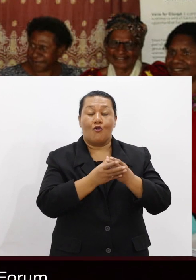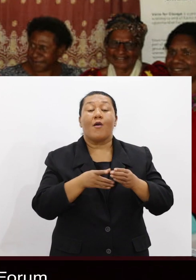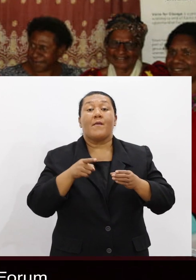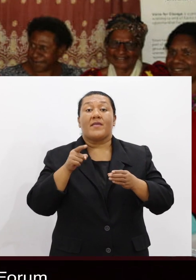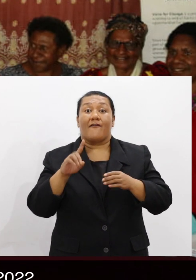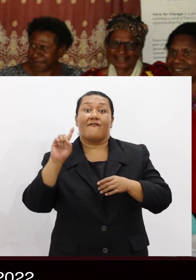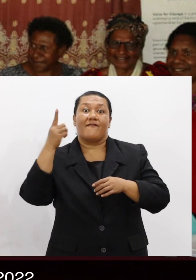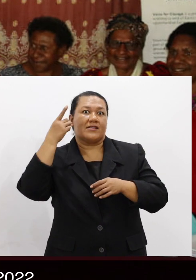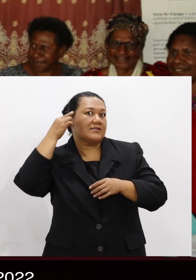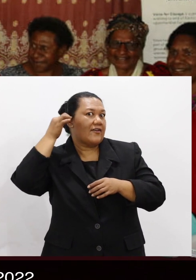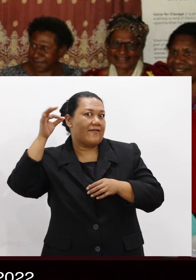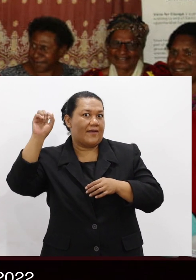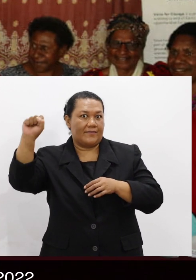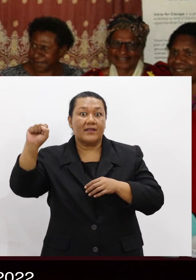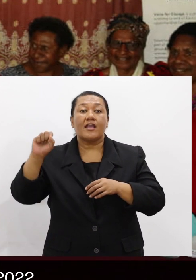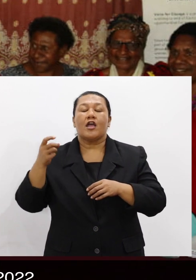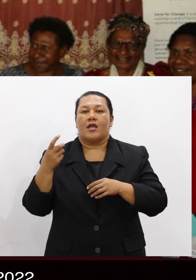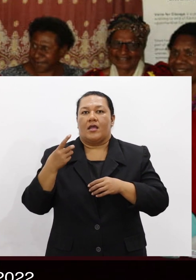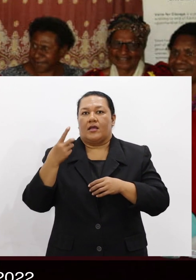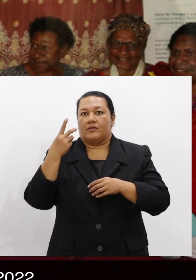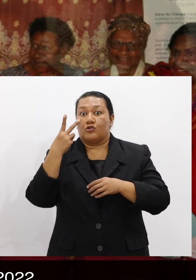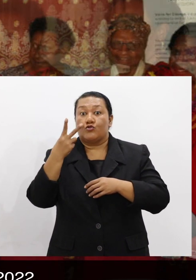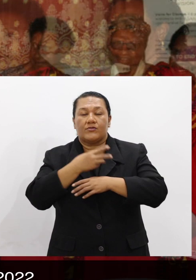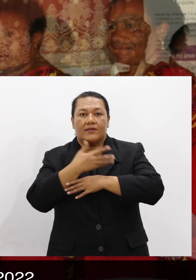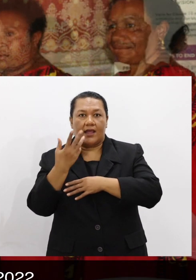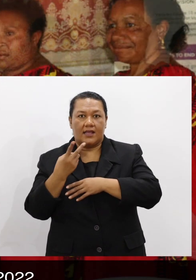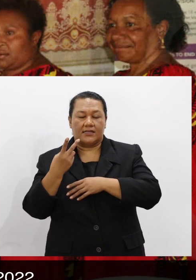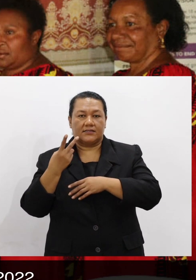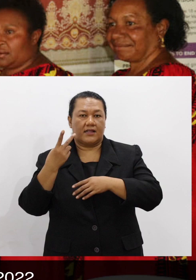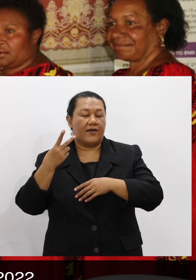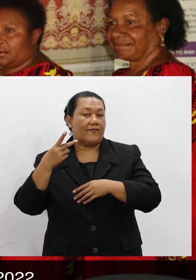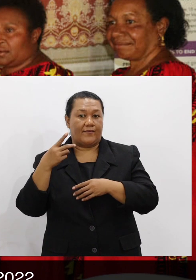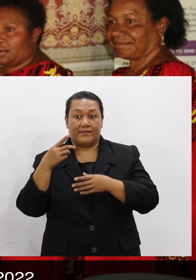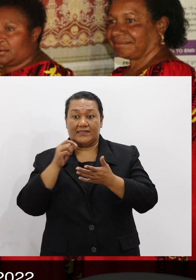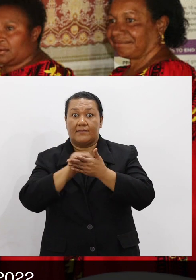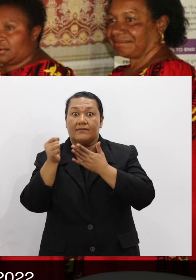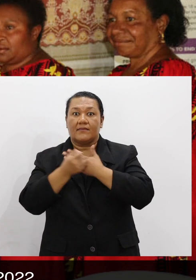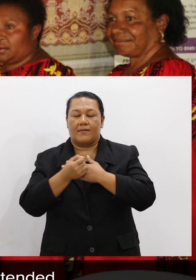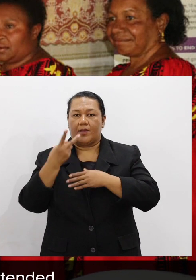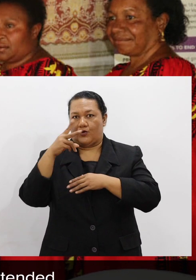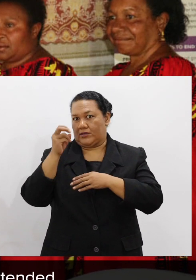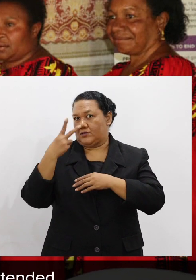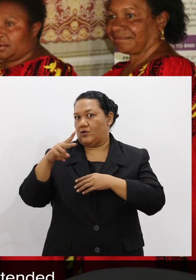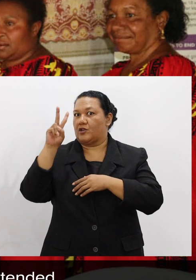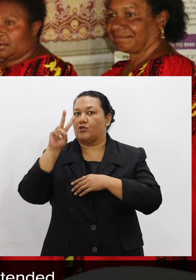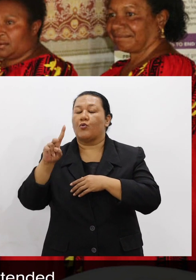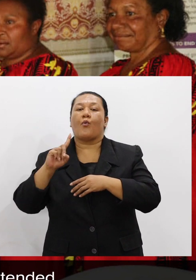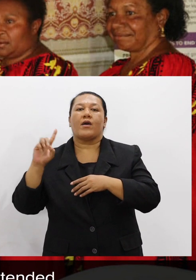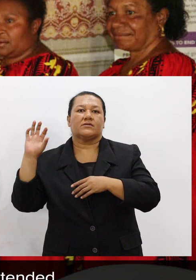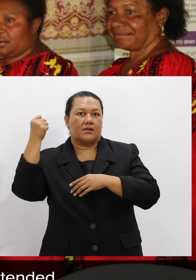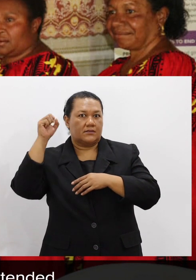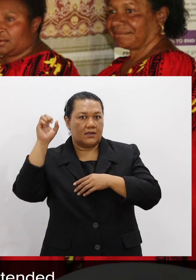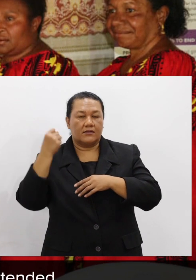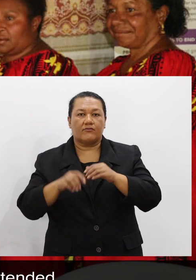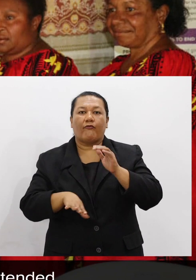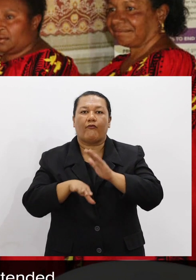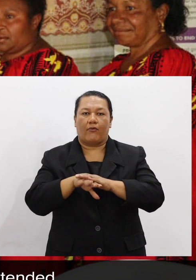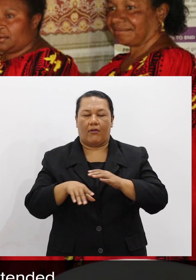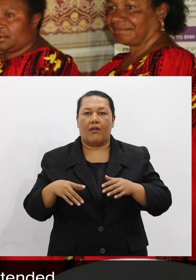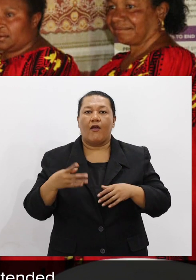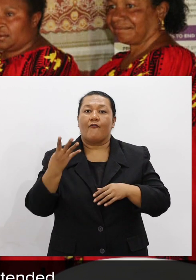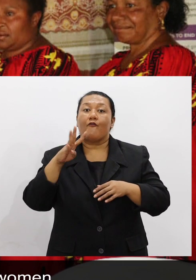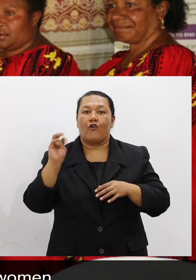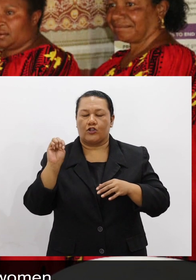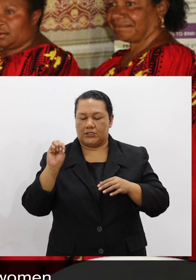Feminist Forum was held over two days on the 6th and 7th September 2022. The first of its kind, the forum was successfully